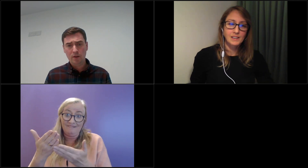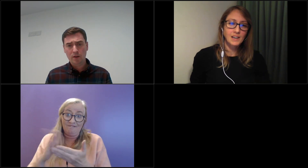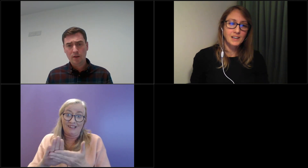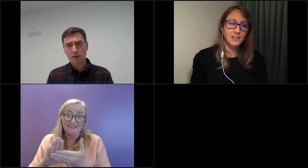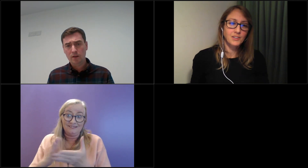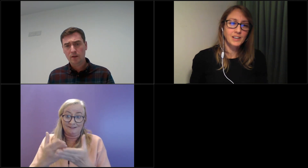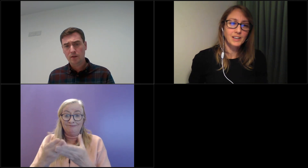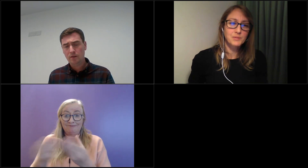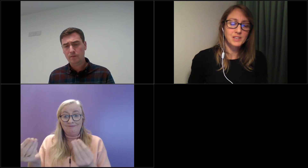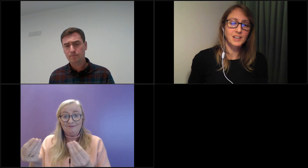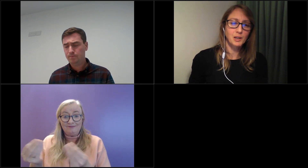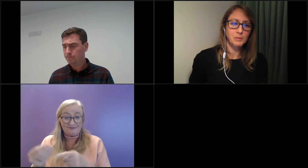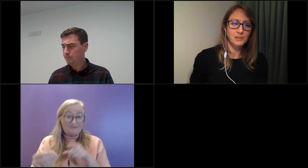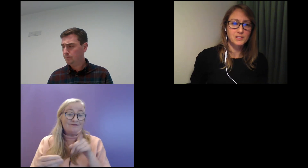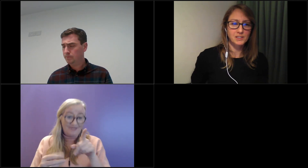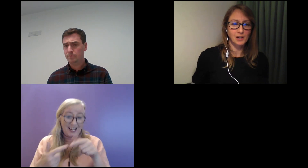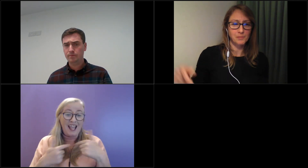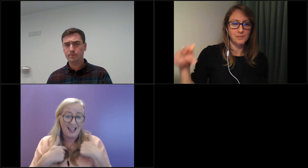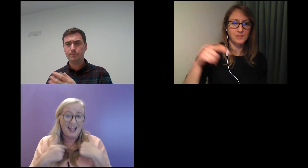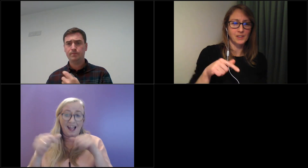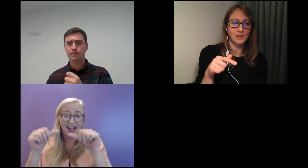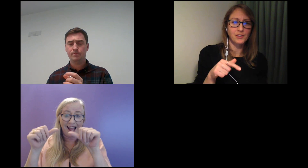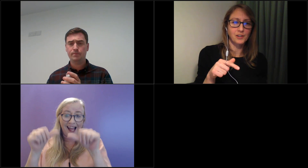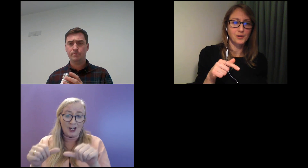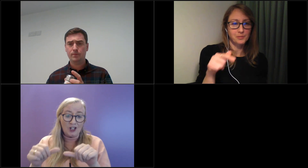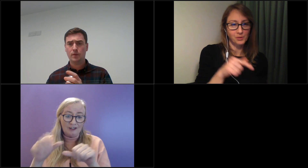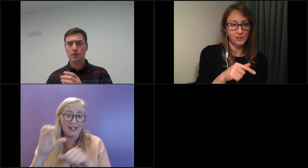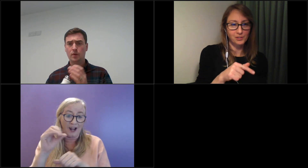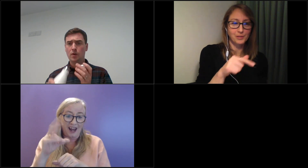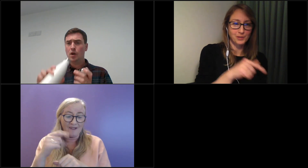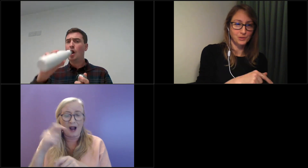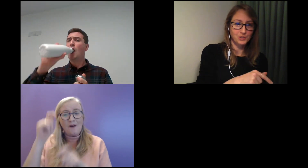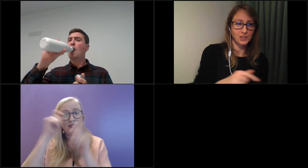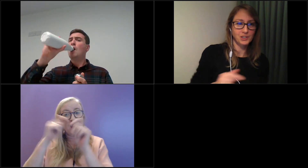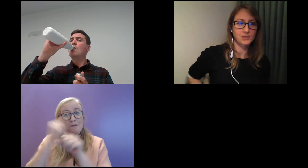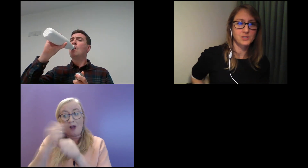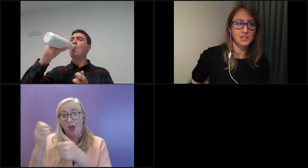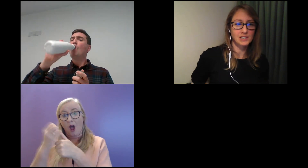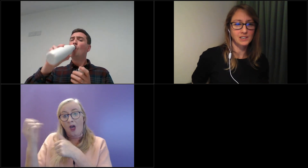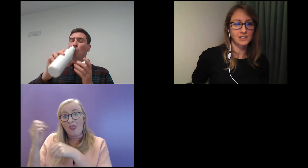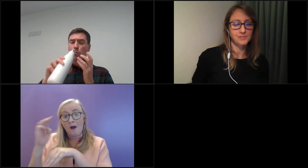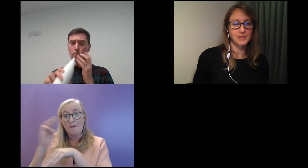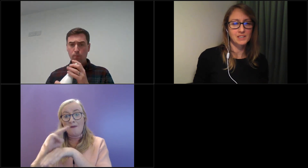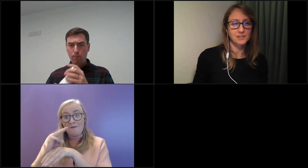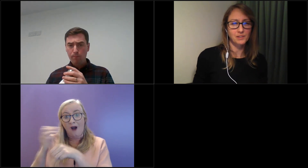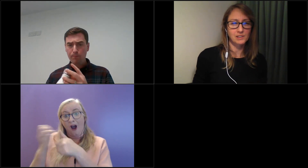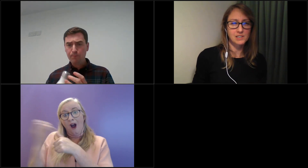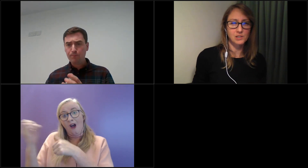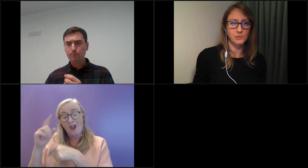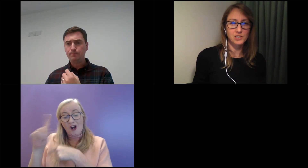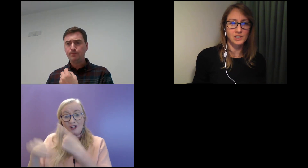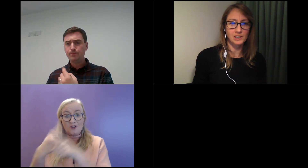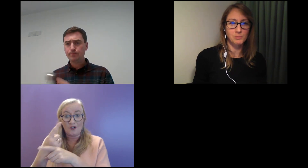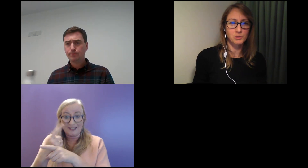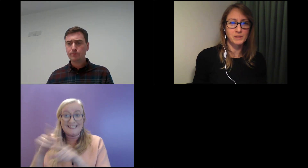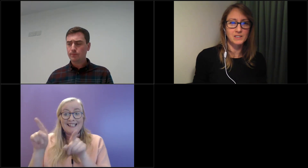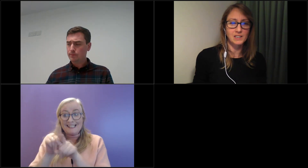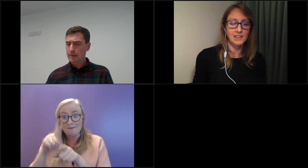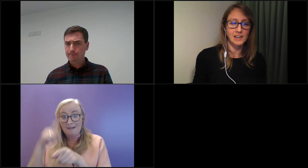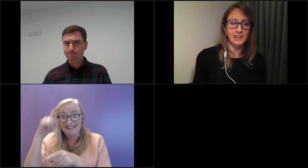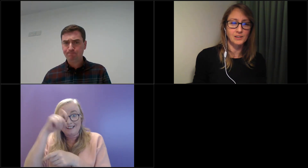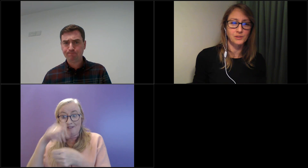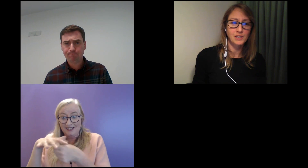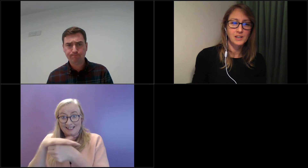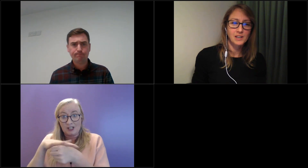Yeah, agree. I was thinking about the other mother of a daughter who's in a in a difficult situation at the moment.